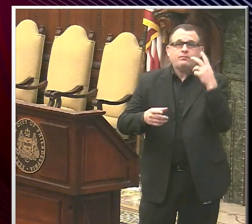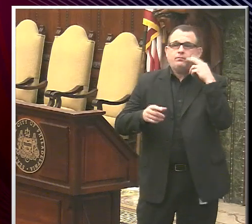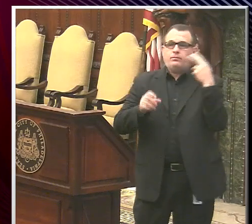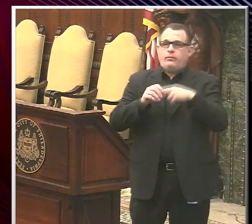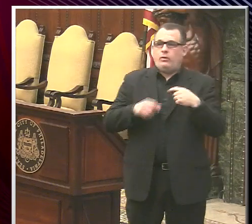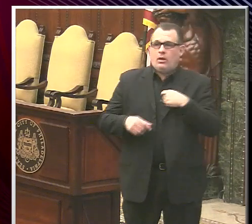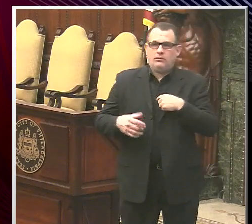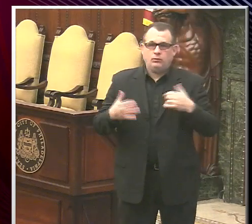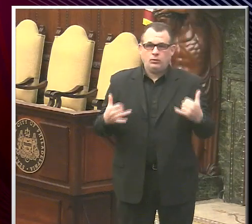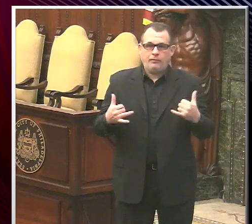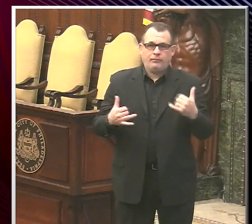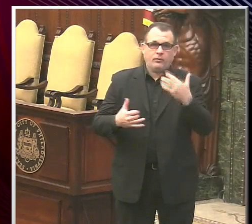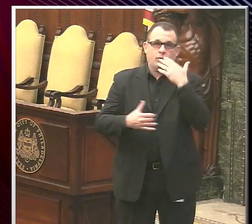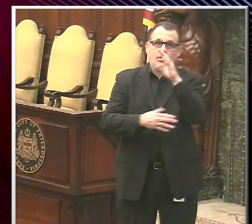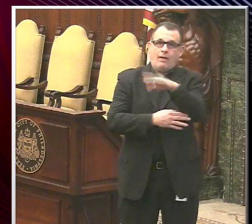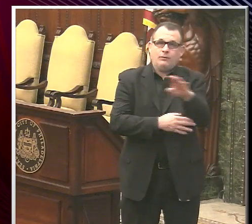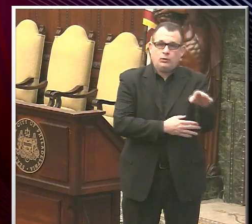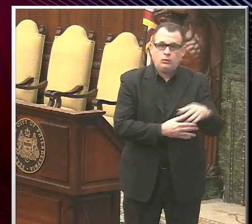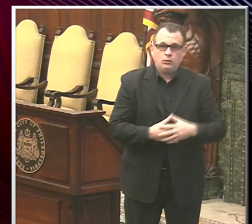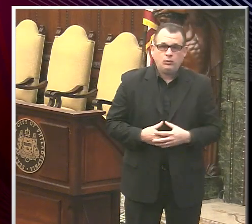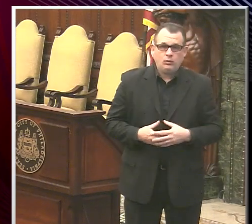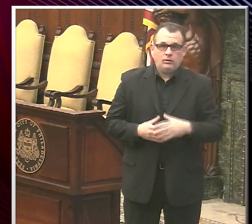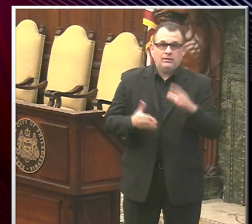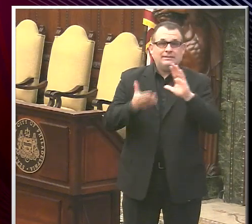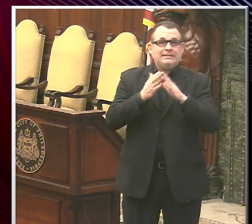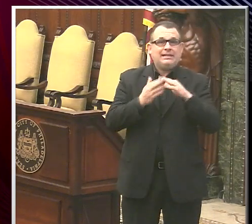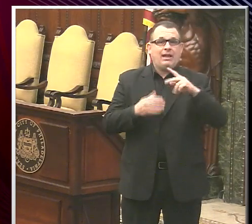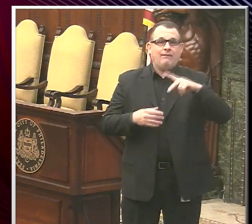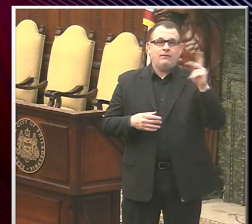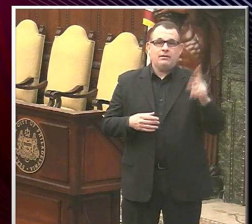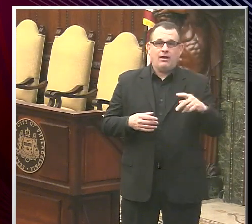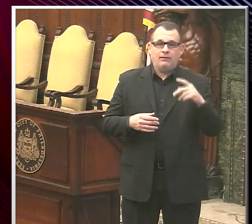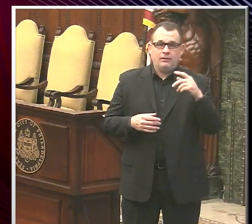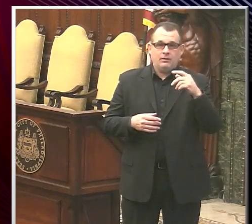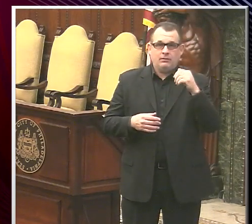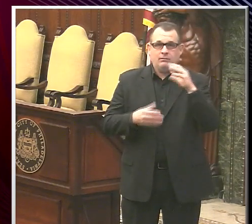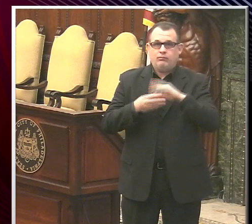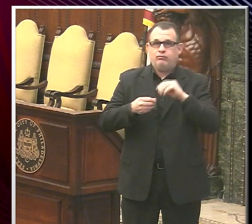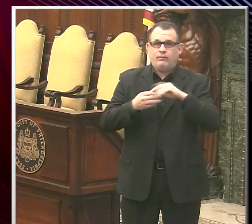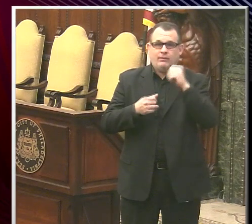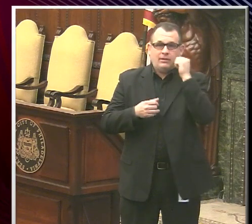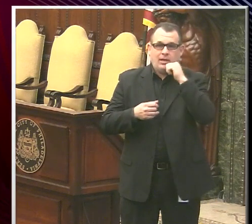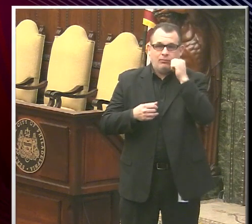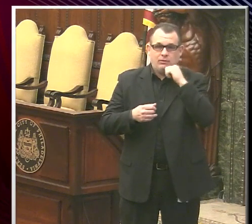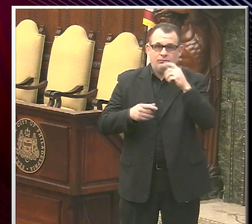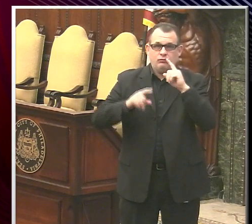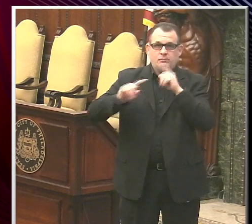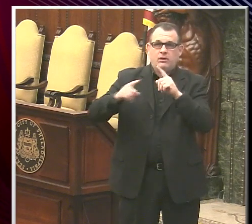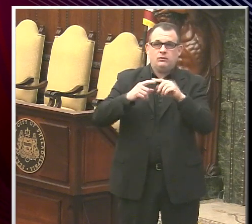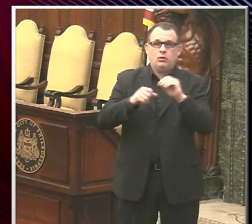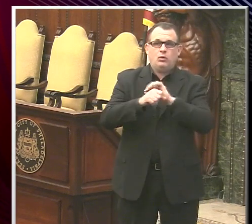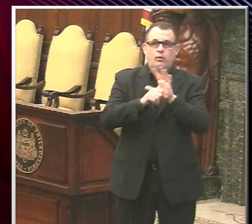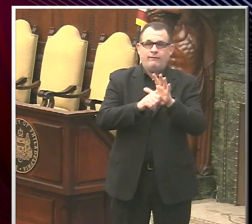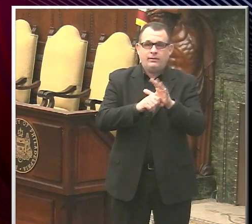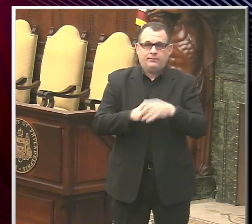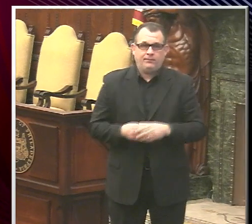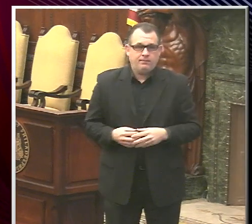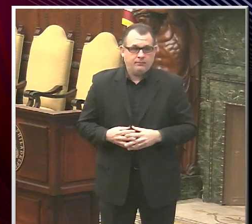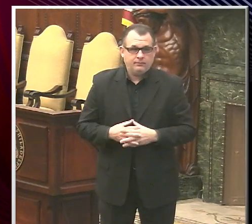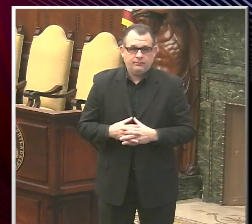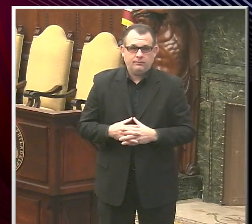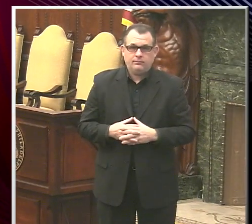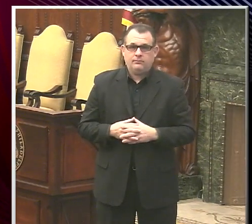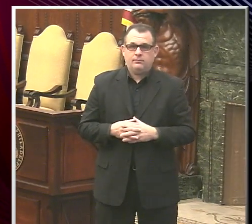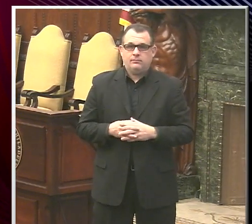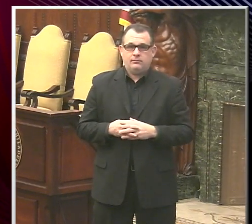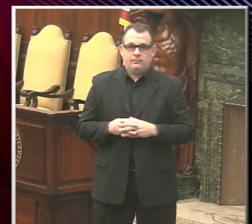Good afternoon. This is the City of Philadelphia's briefing on the response to COVID-19. A reminder, this is